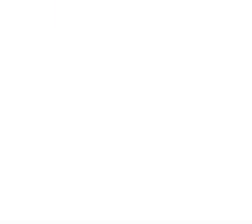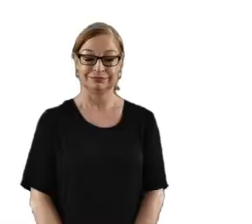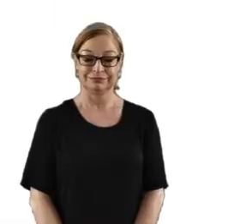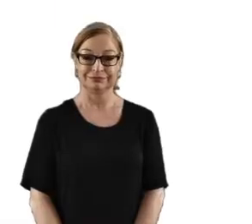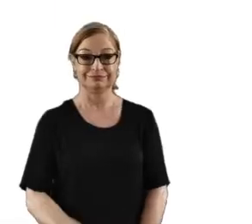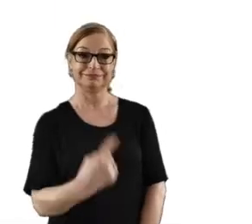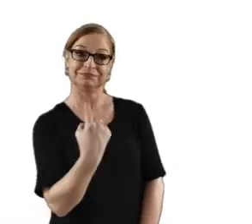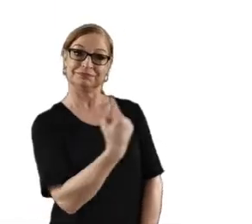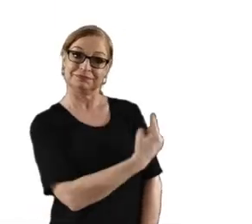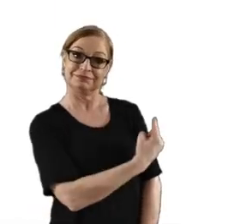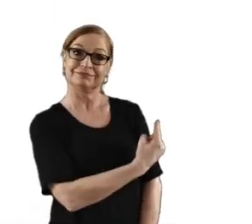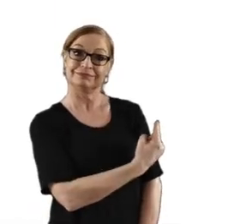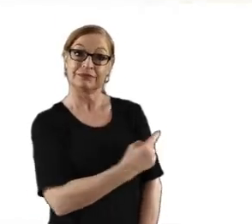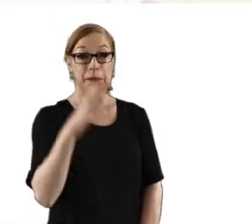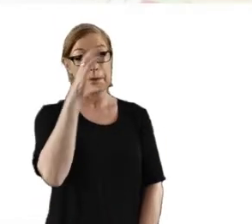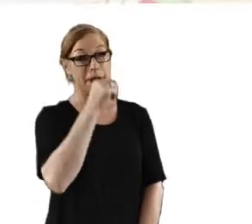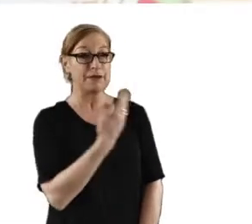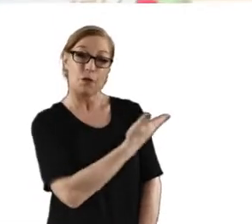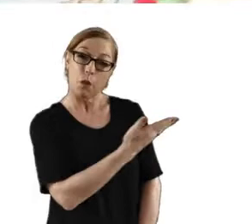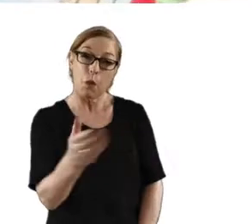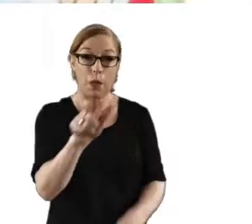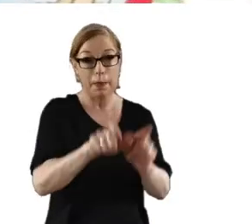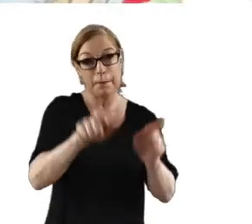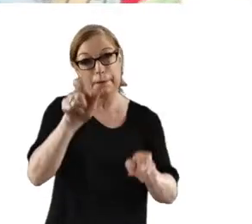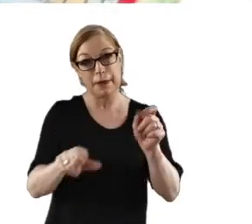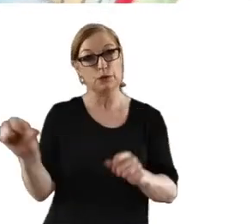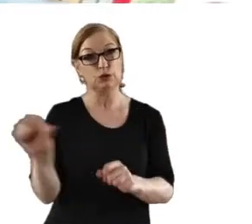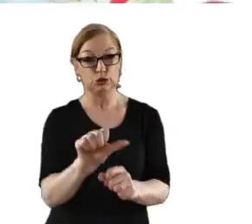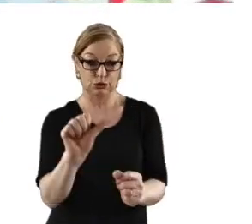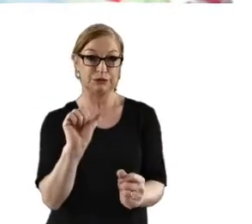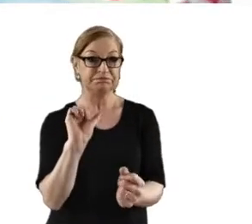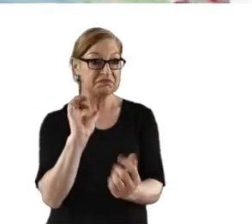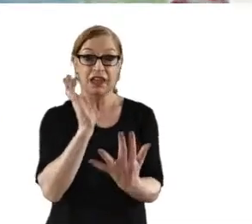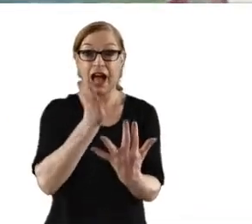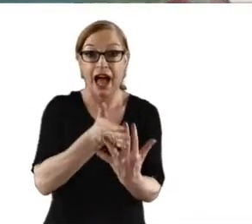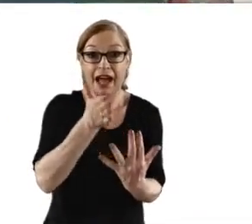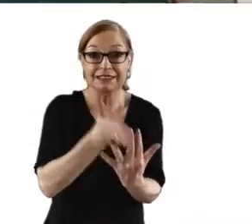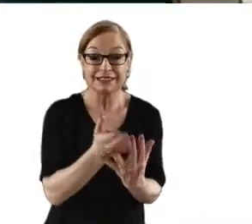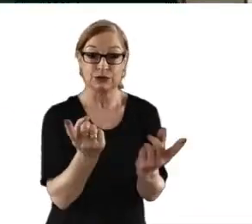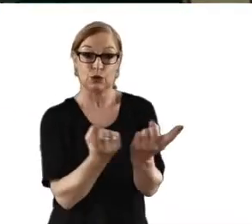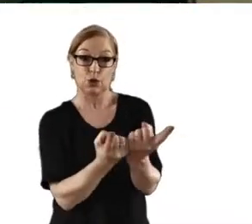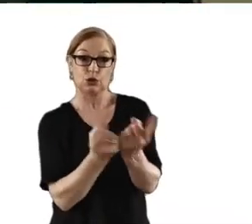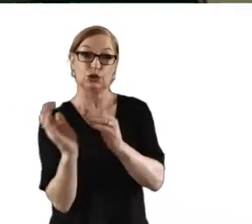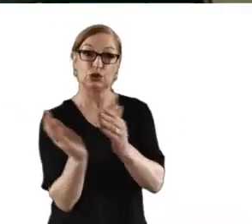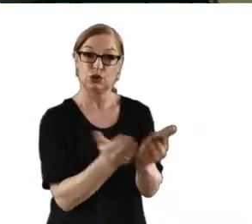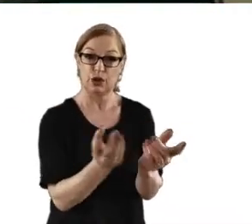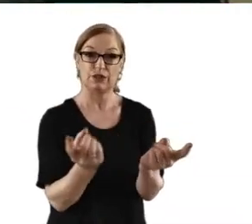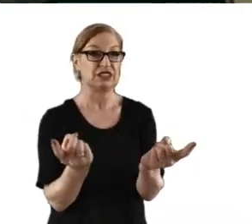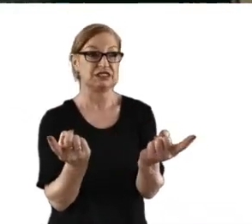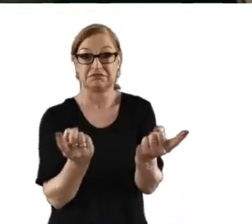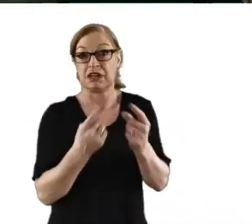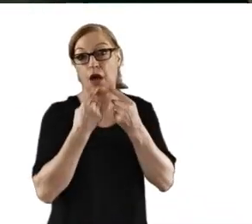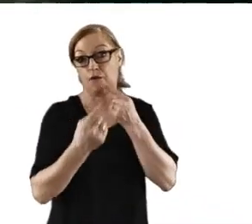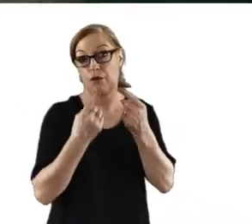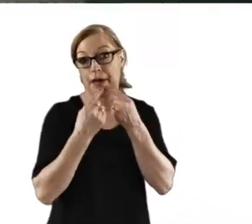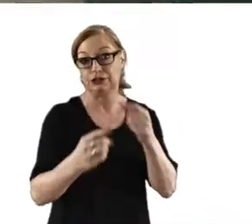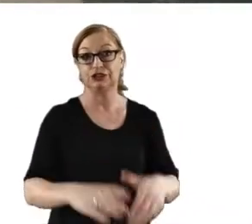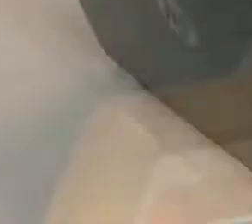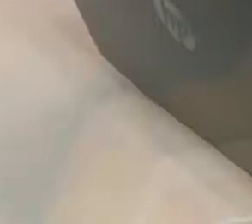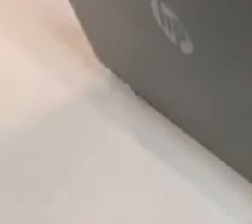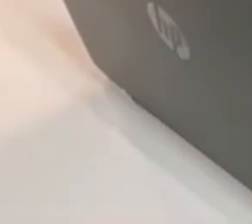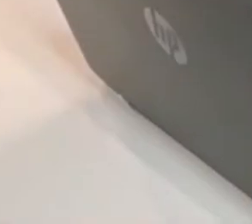Access Advisors believe that people with access needs deserve to have equal access to goods, services and information.